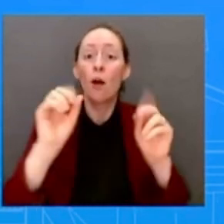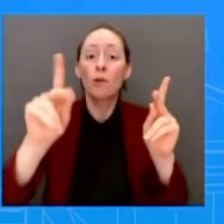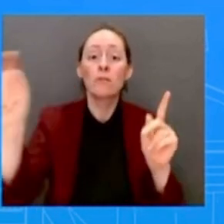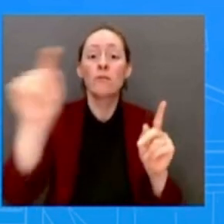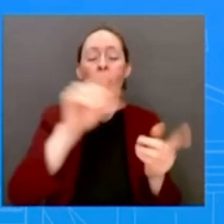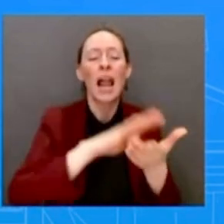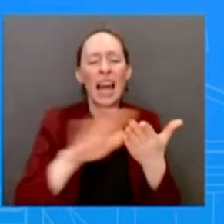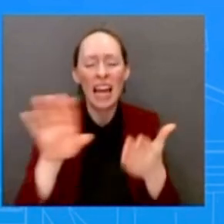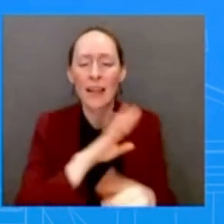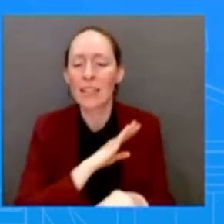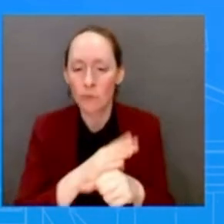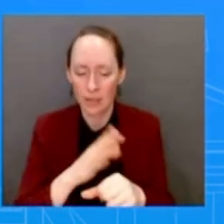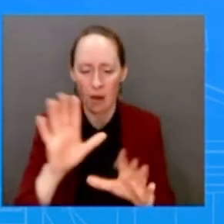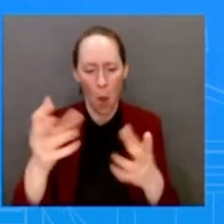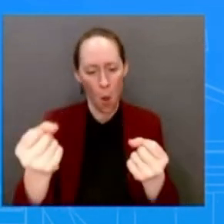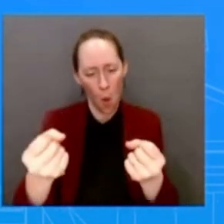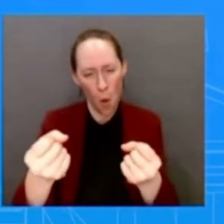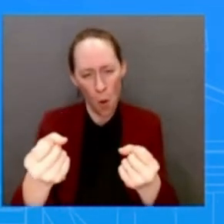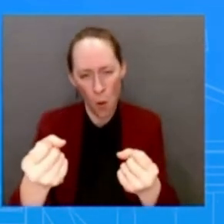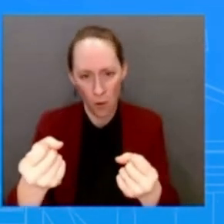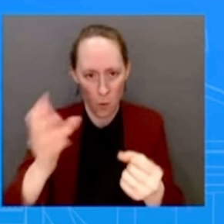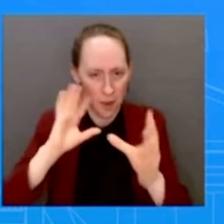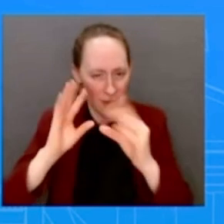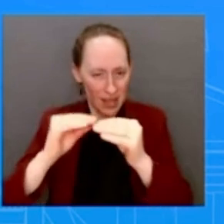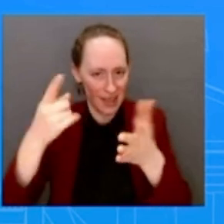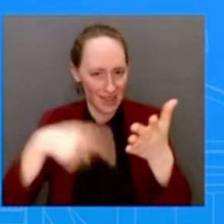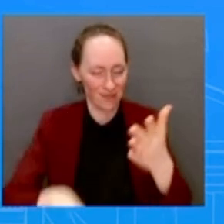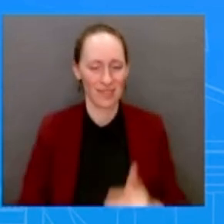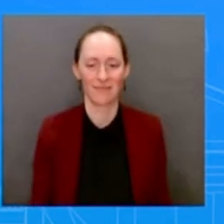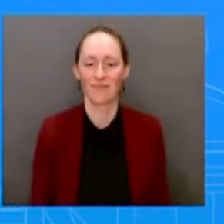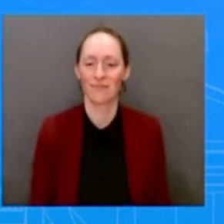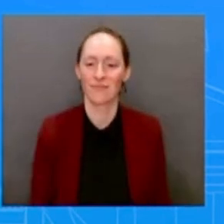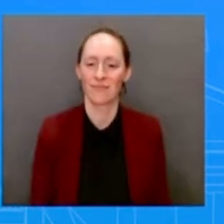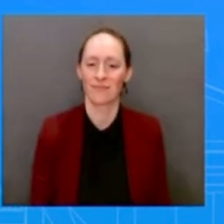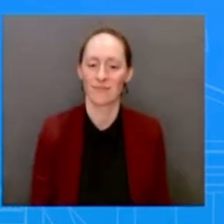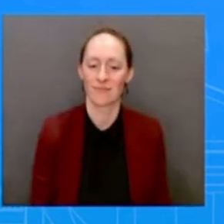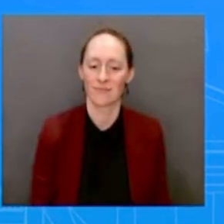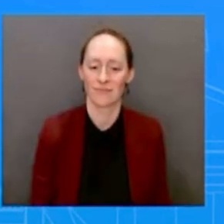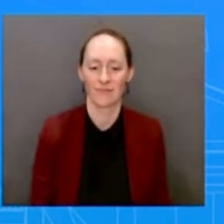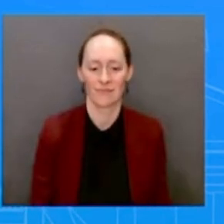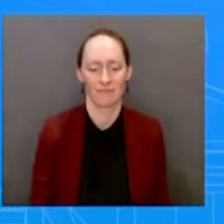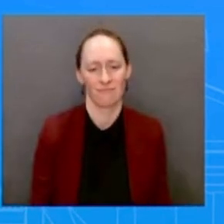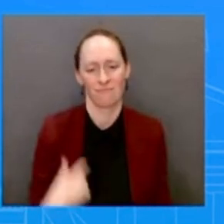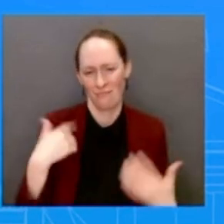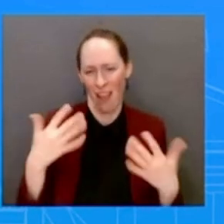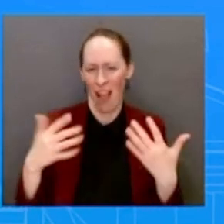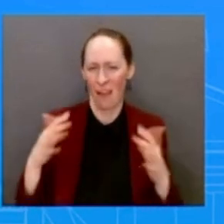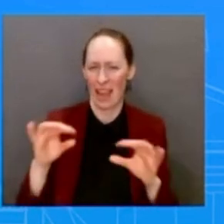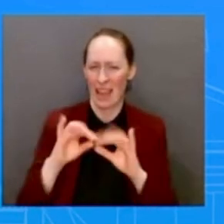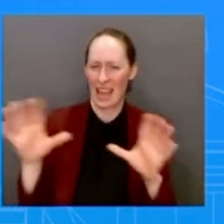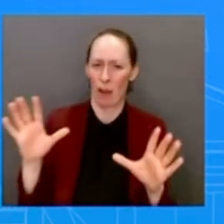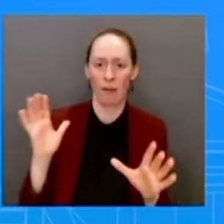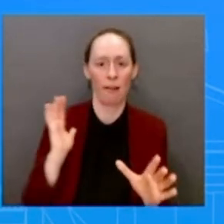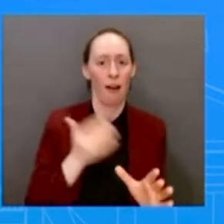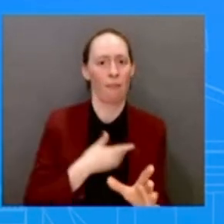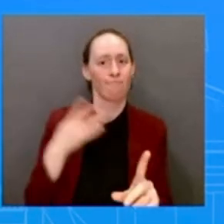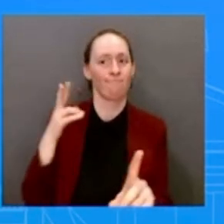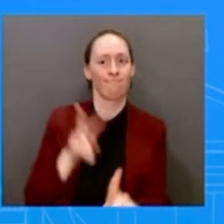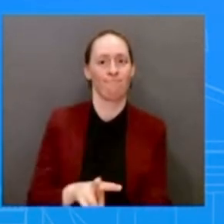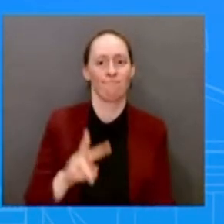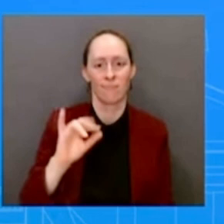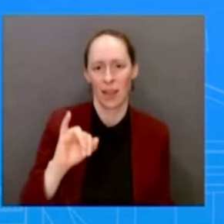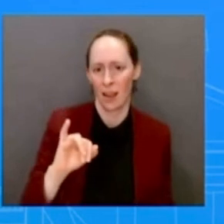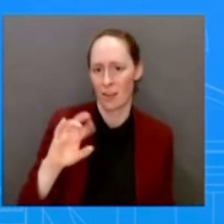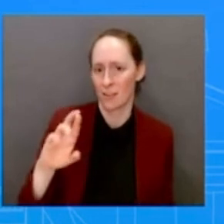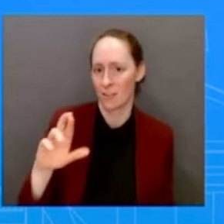and we have been very clear on how important we feel the Inflation Reduction Act is. And, again, we're always going to make sure